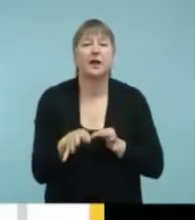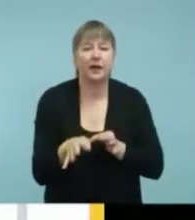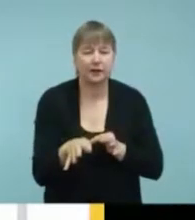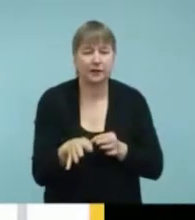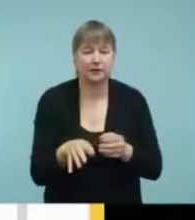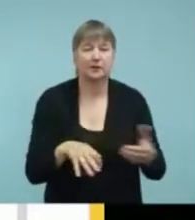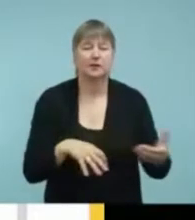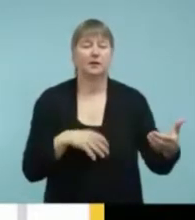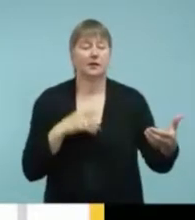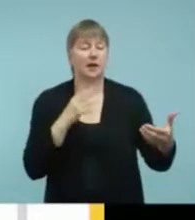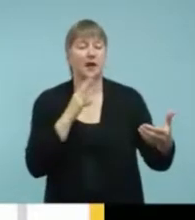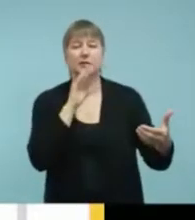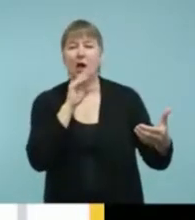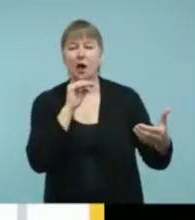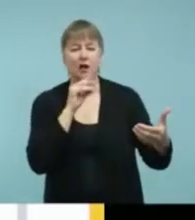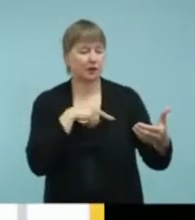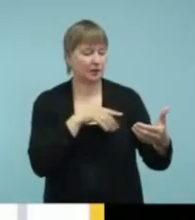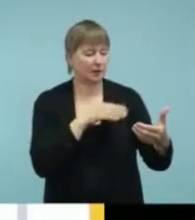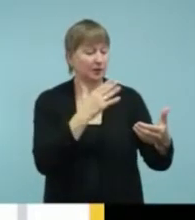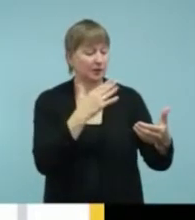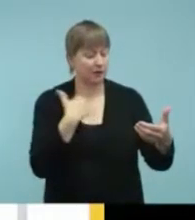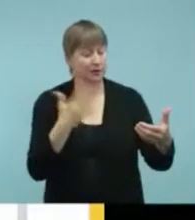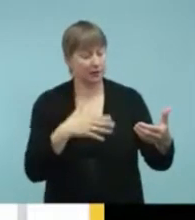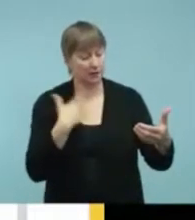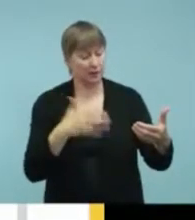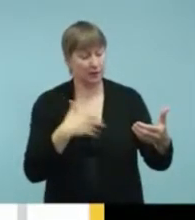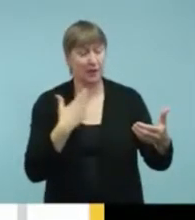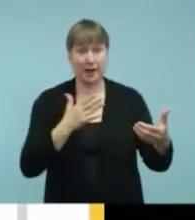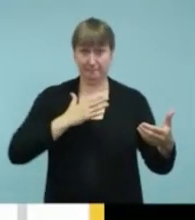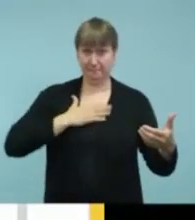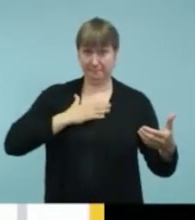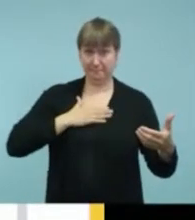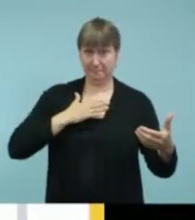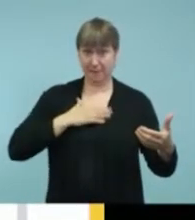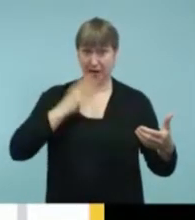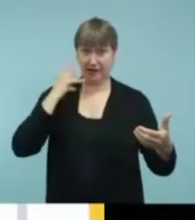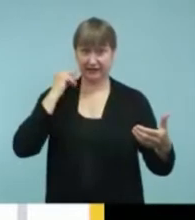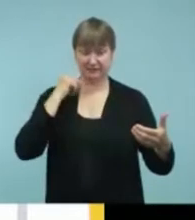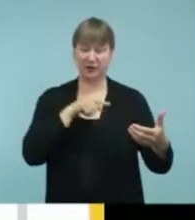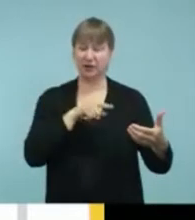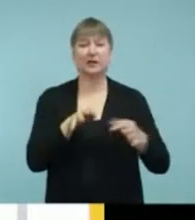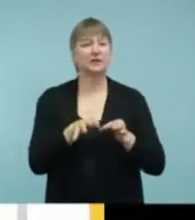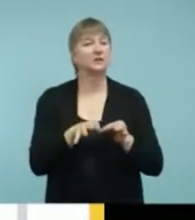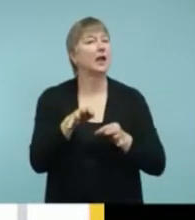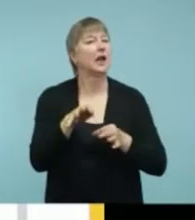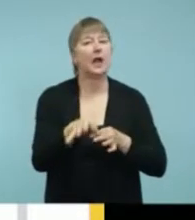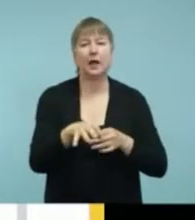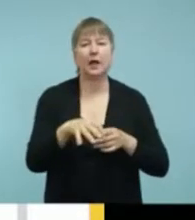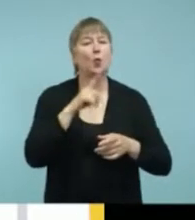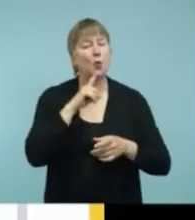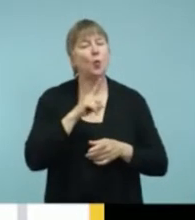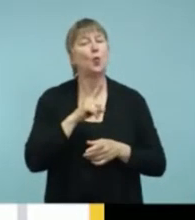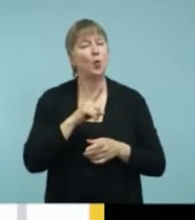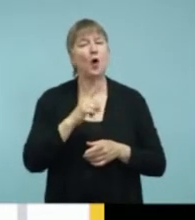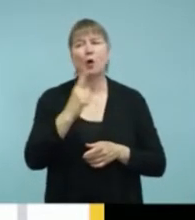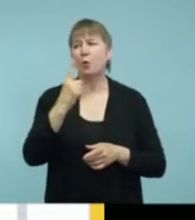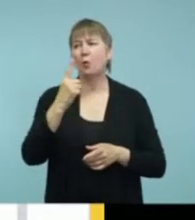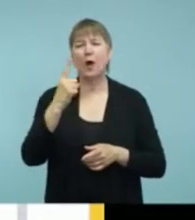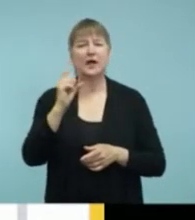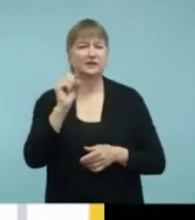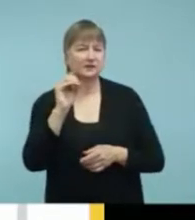And the delay to me is pretty significant. It's at least like a second to a second and a half.